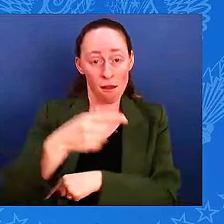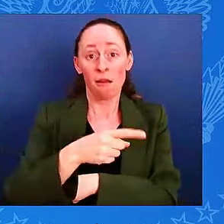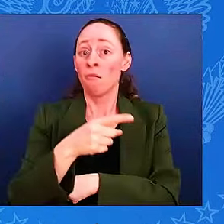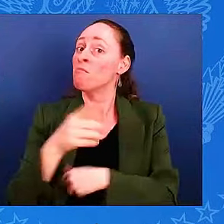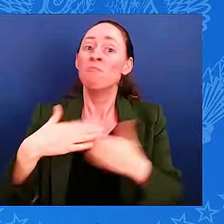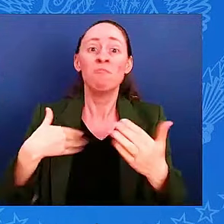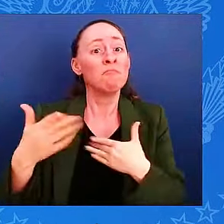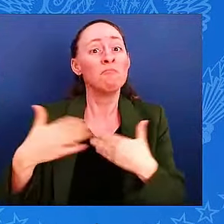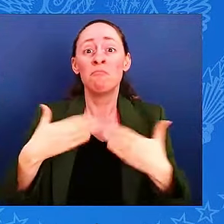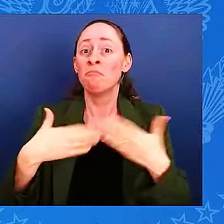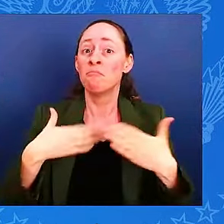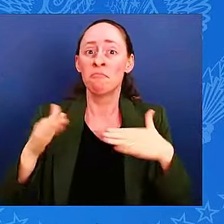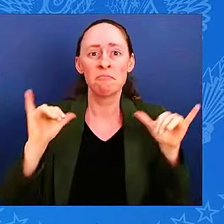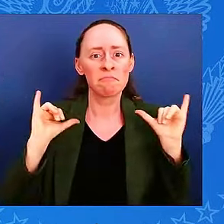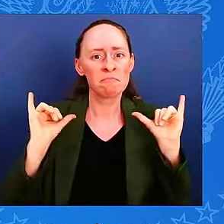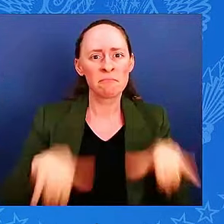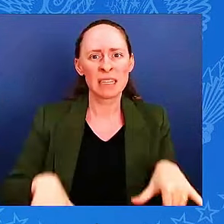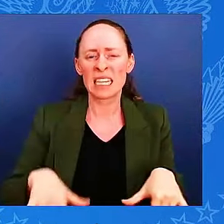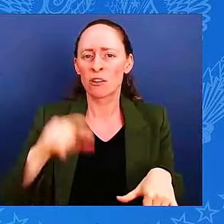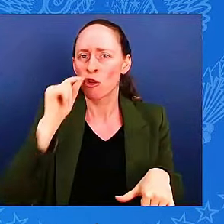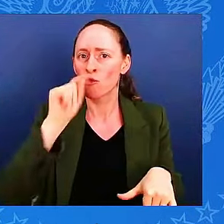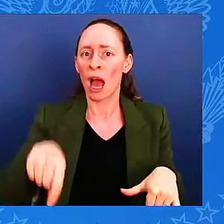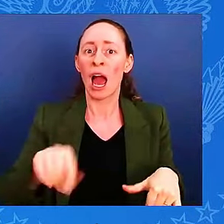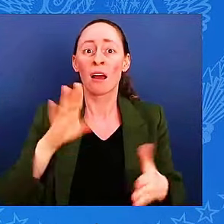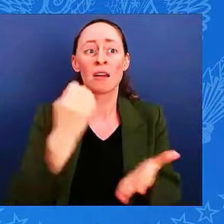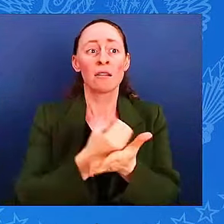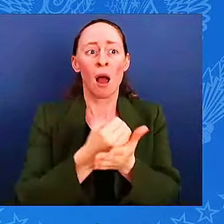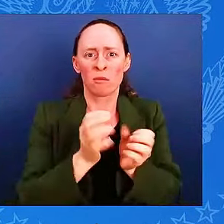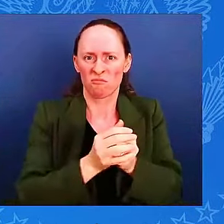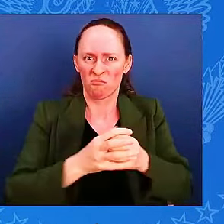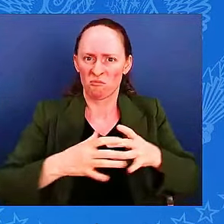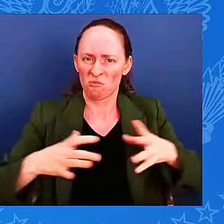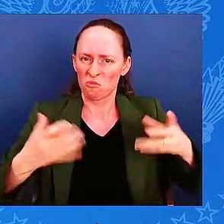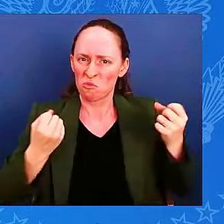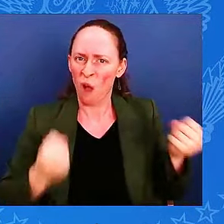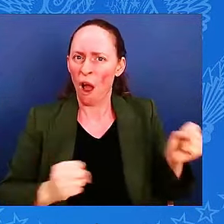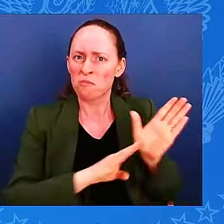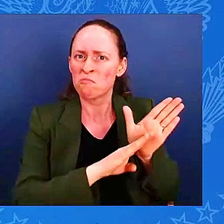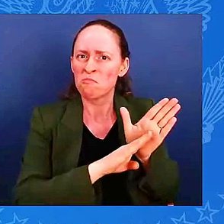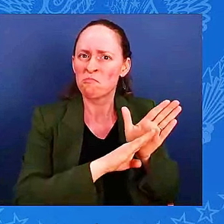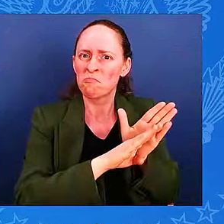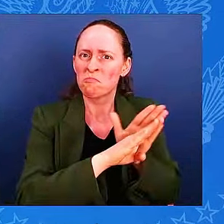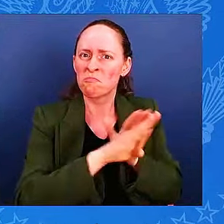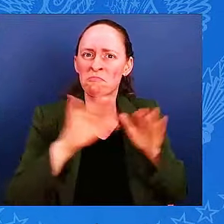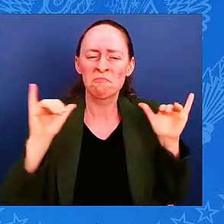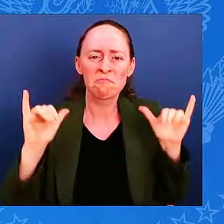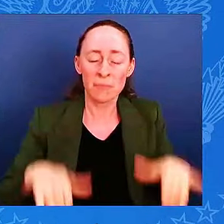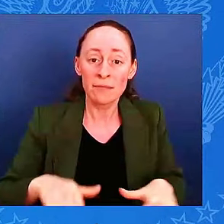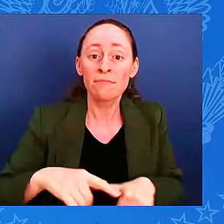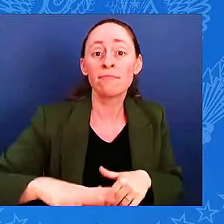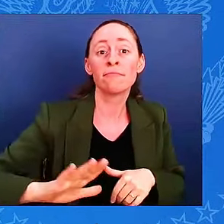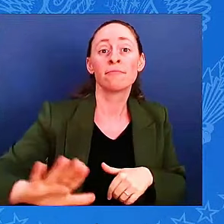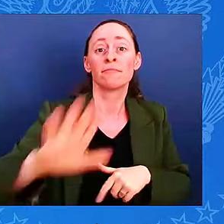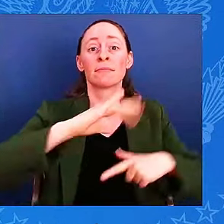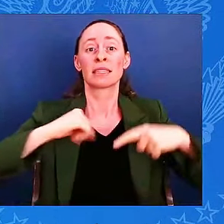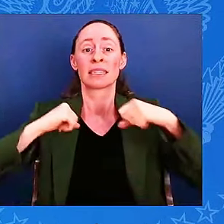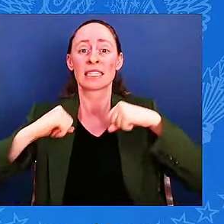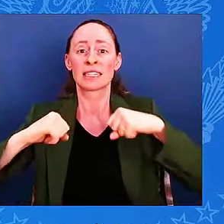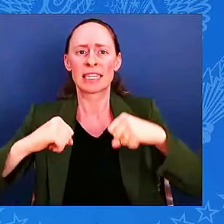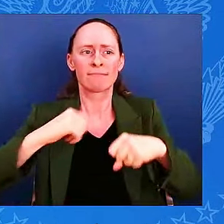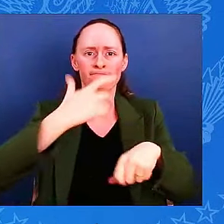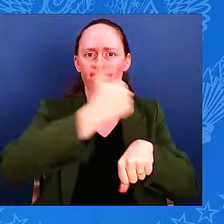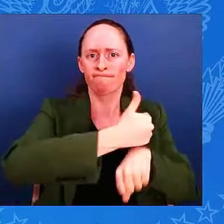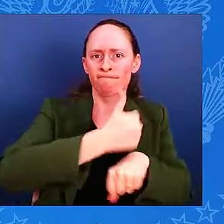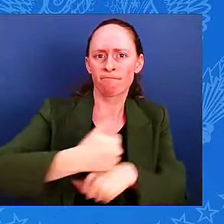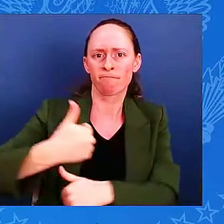Ukraine's defense industry, forged in the fire, is six times larger than it was a year ago. And